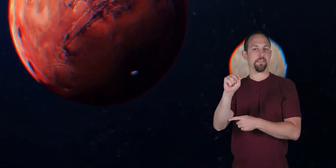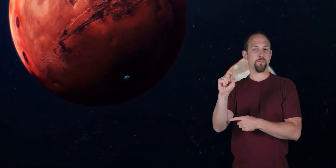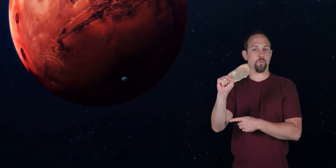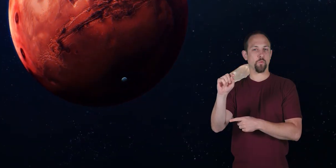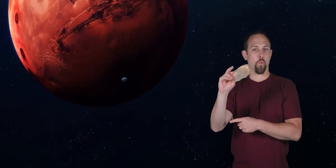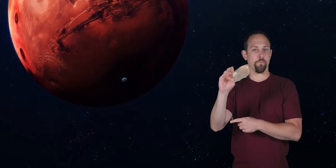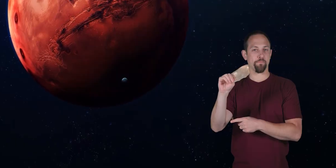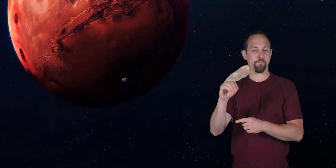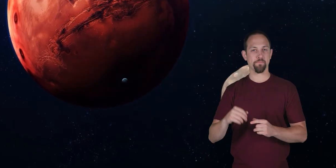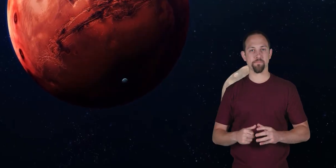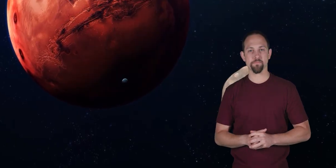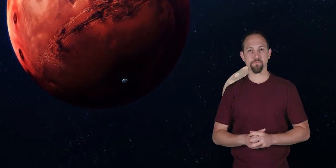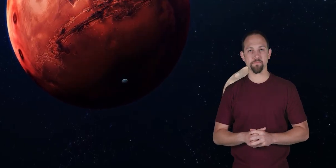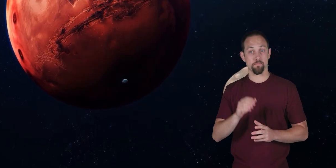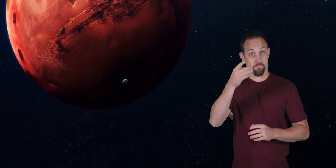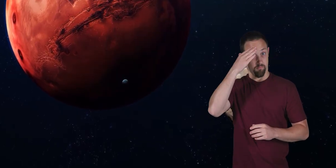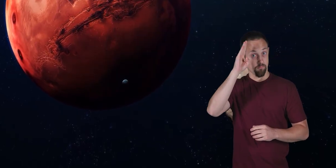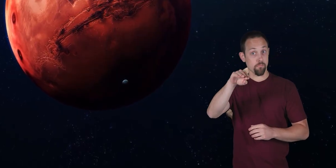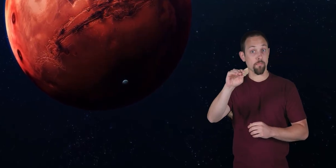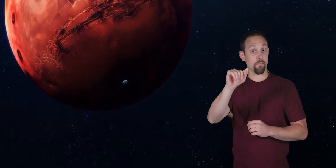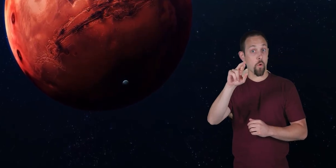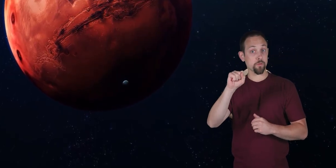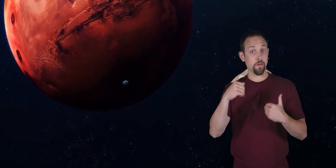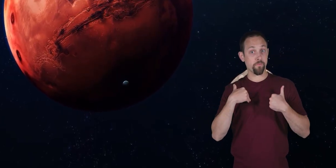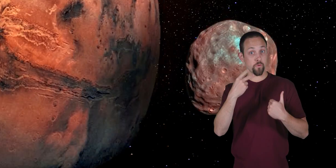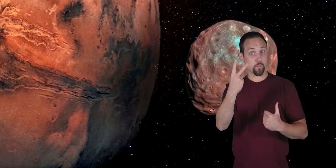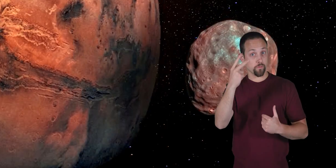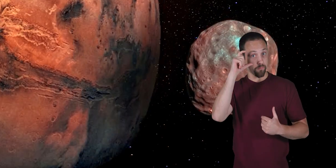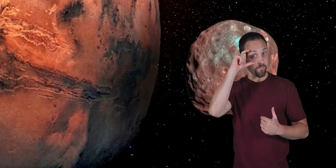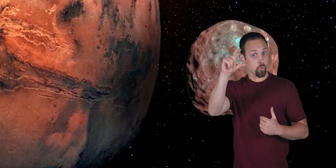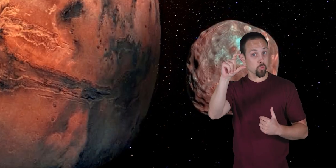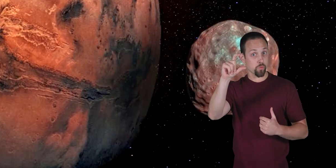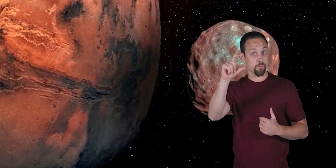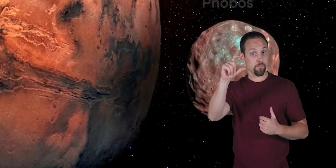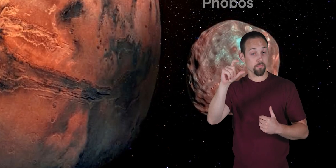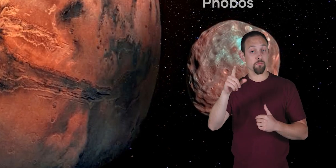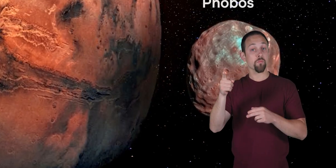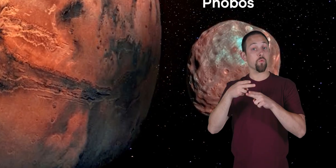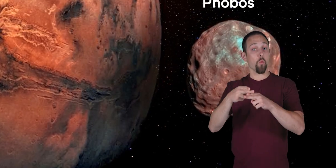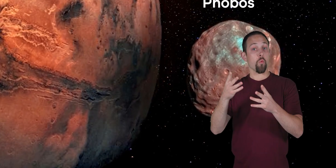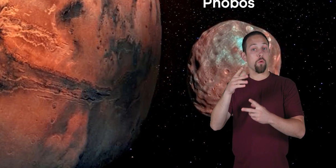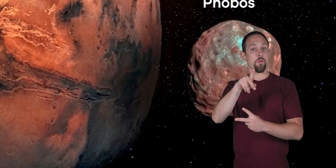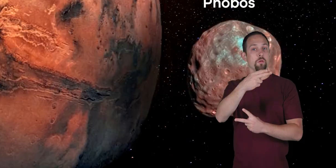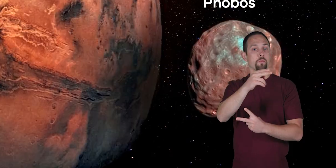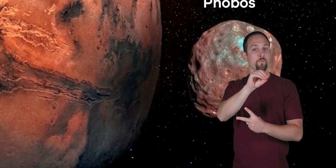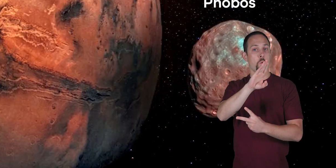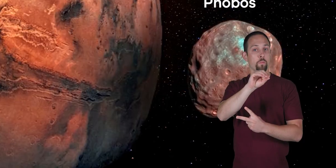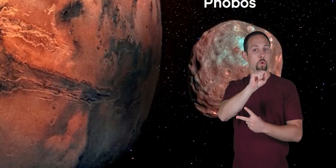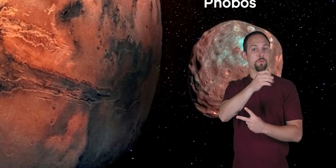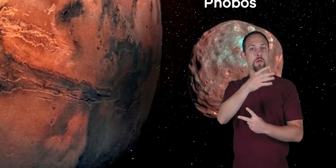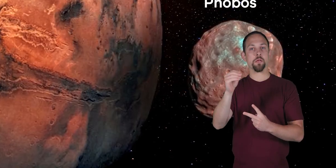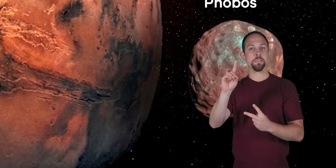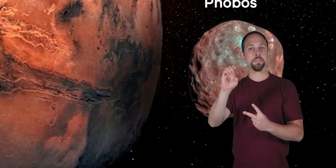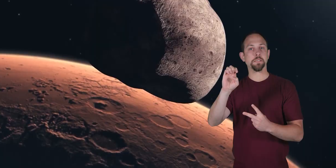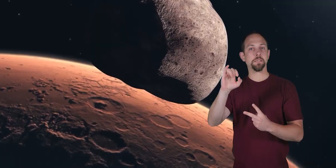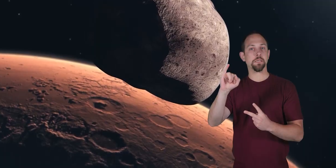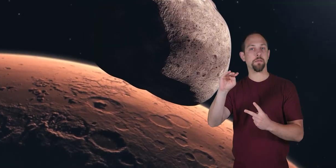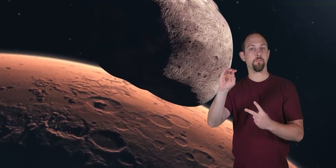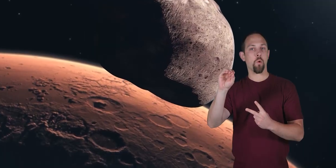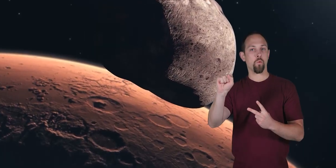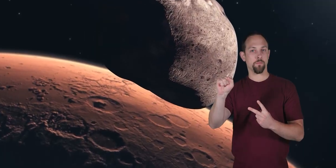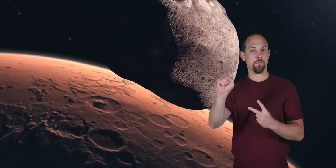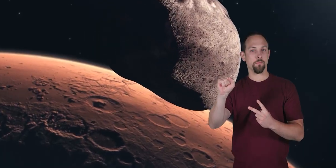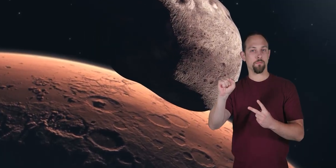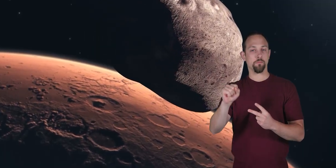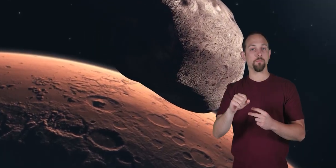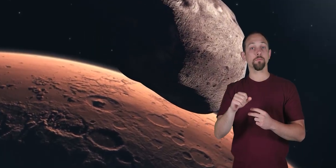Did you know that Mars has two moons? They are called Phobos and Deimos. Instead